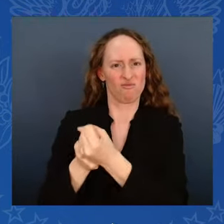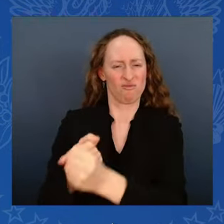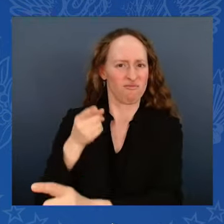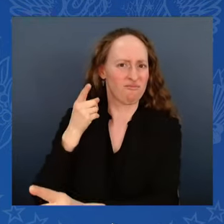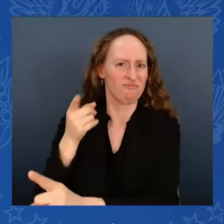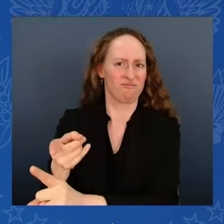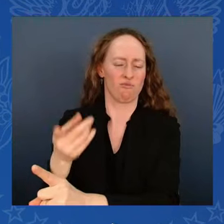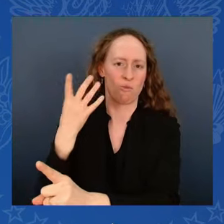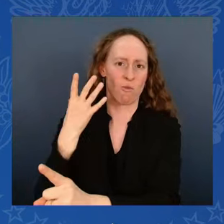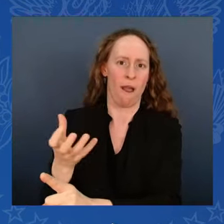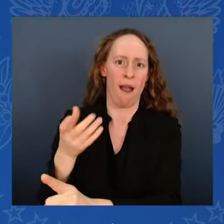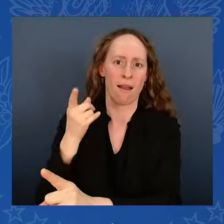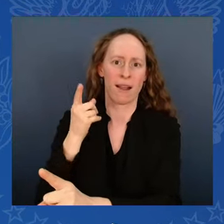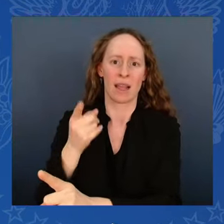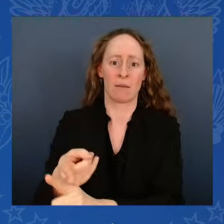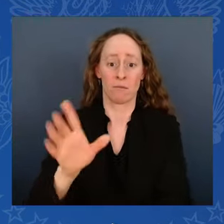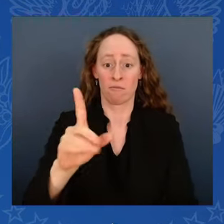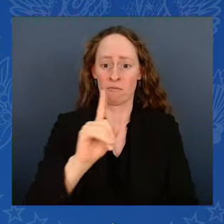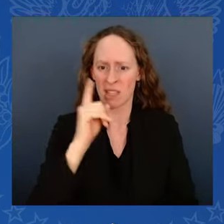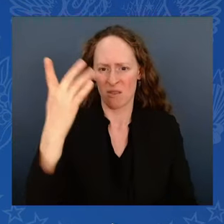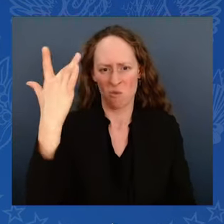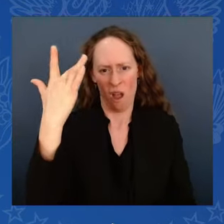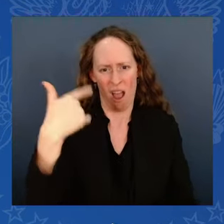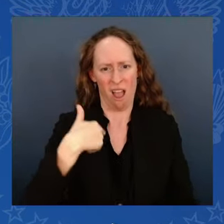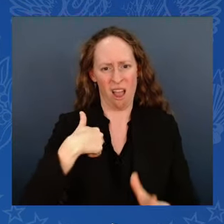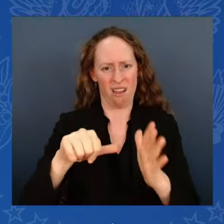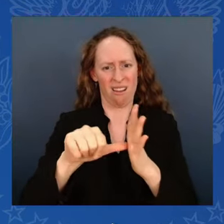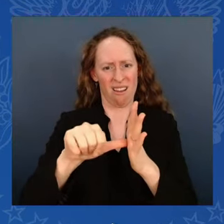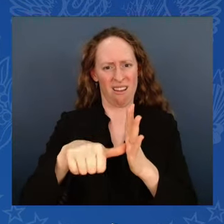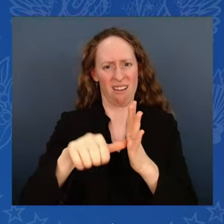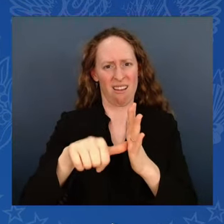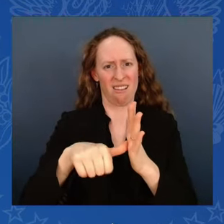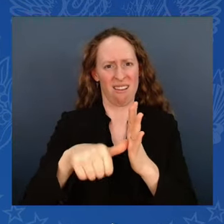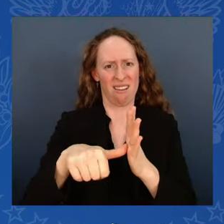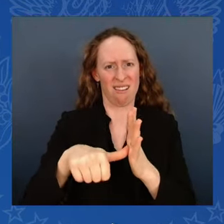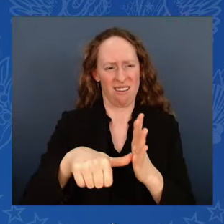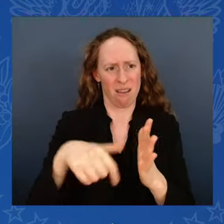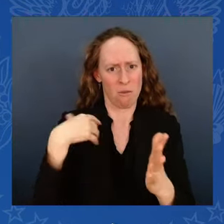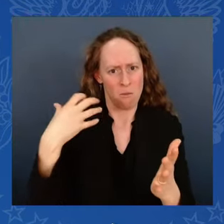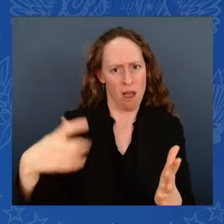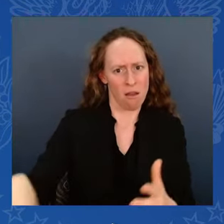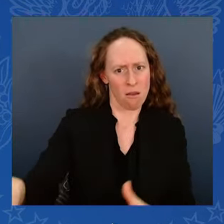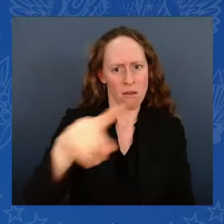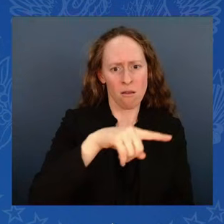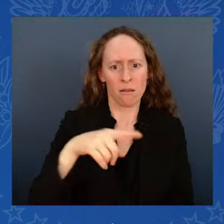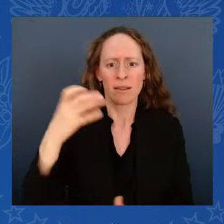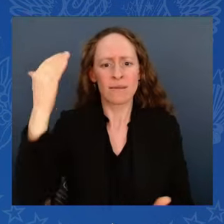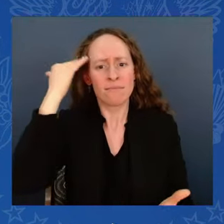get votes. He has a history with National Action Network and he has always